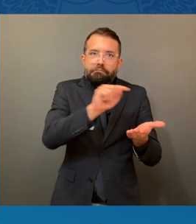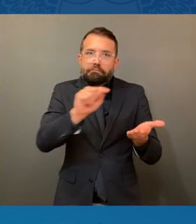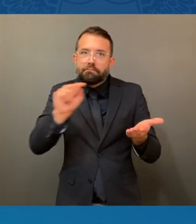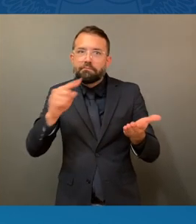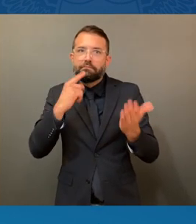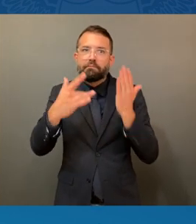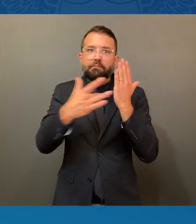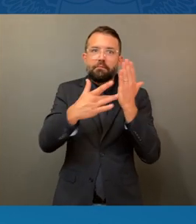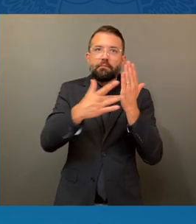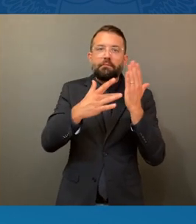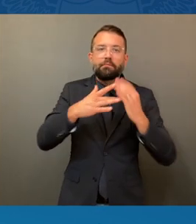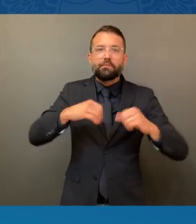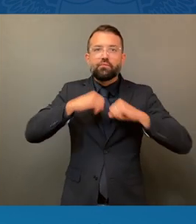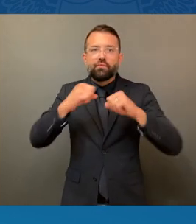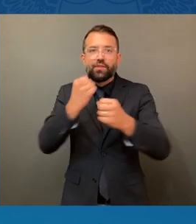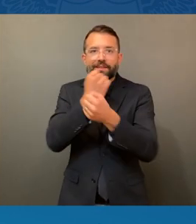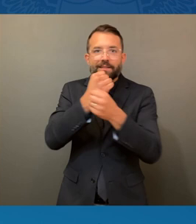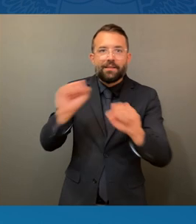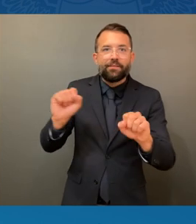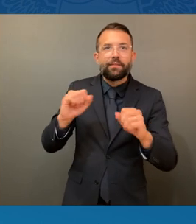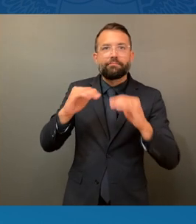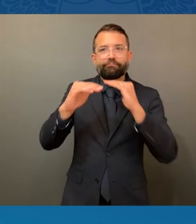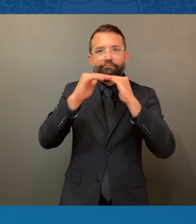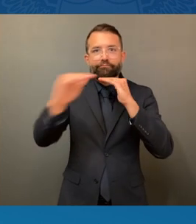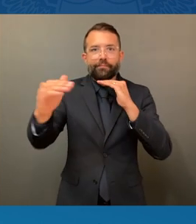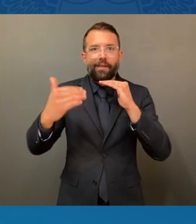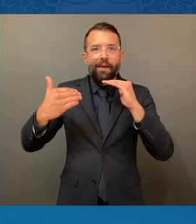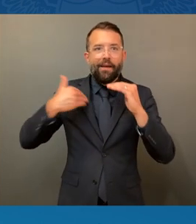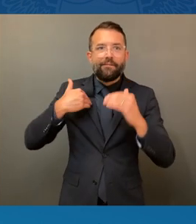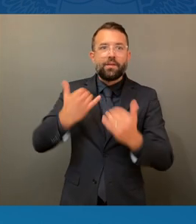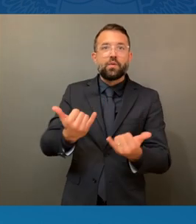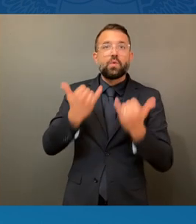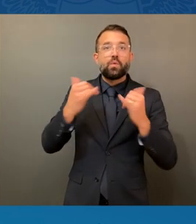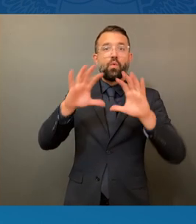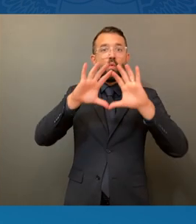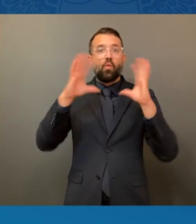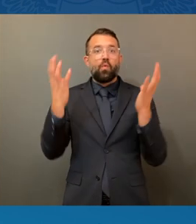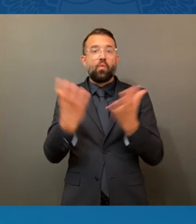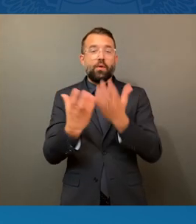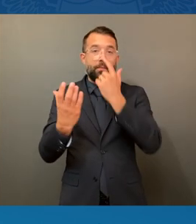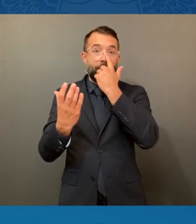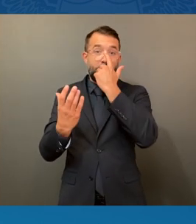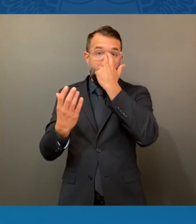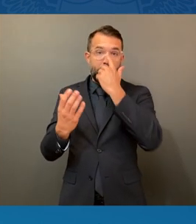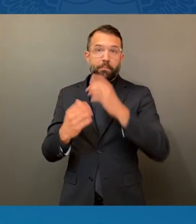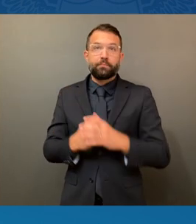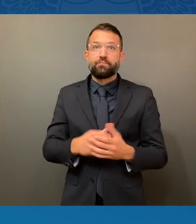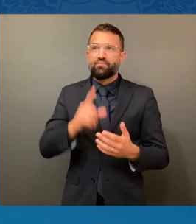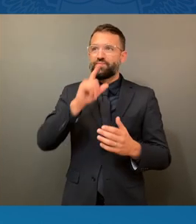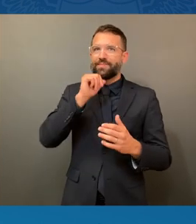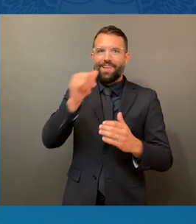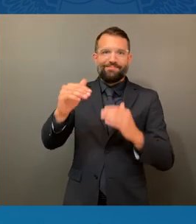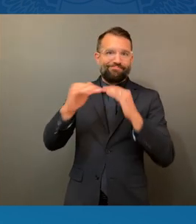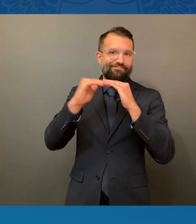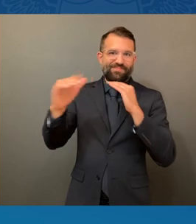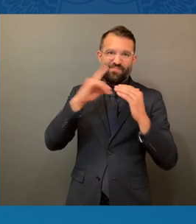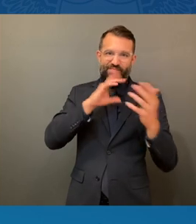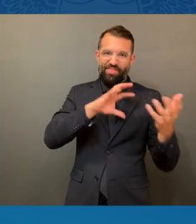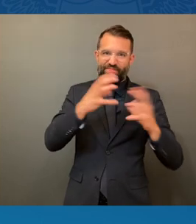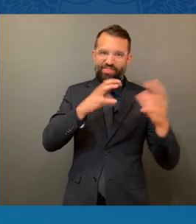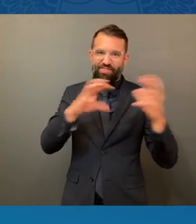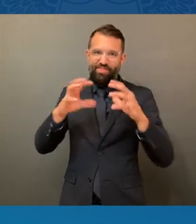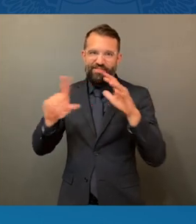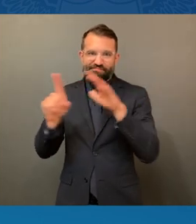turbulent period of time in the world. And working with our allies and no more important allies than Japan and the individual